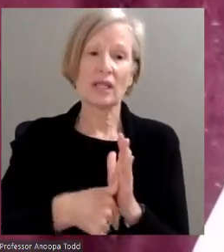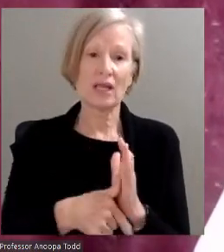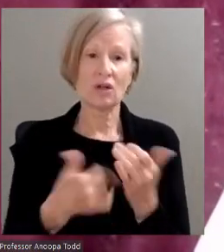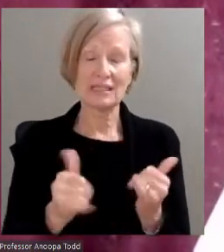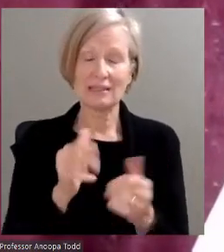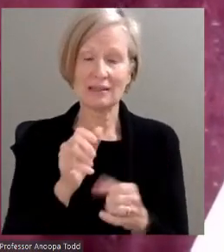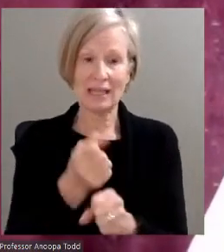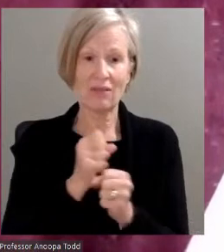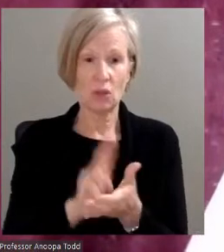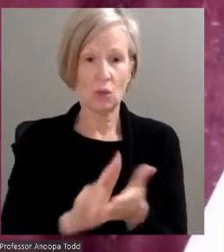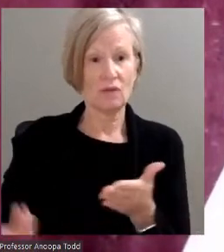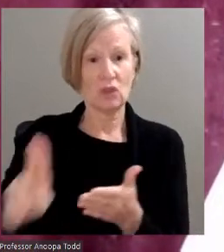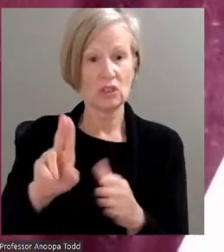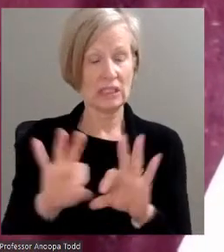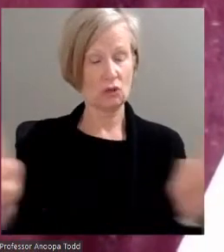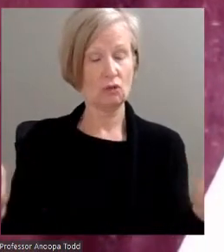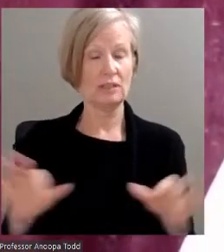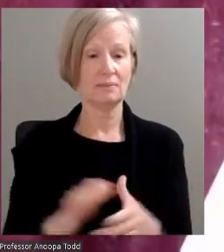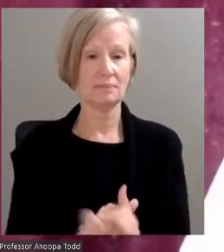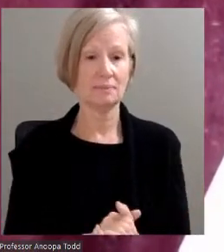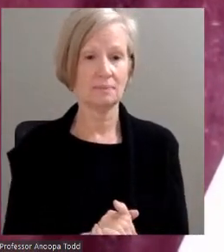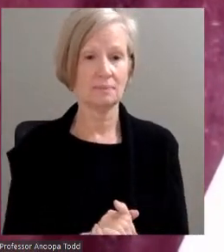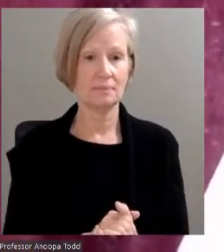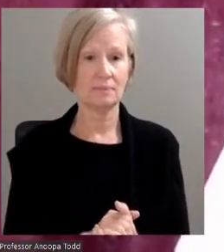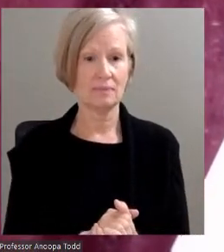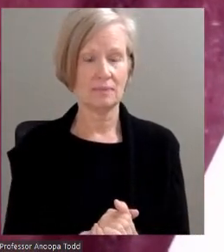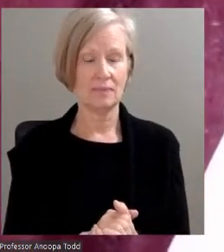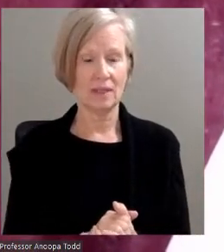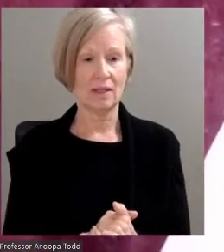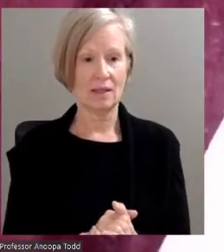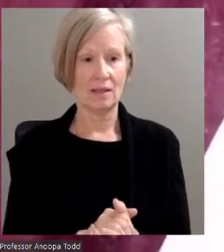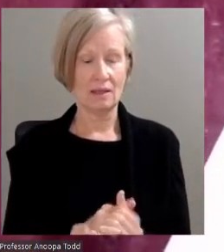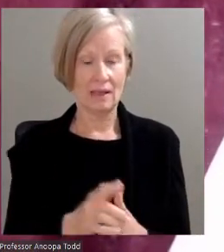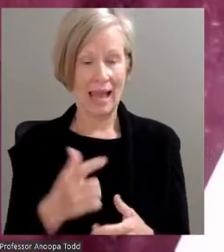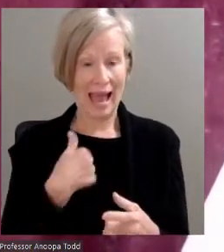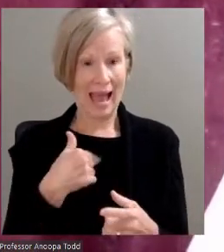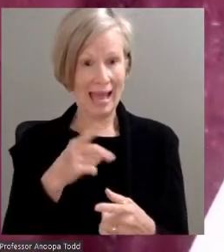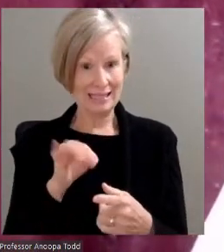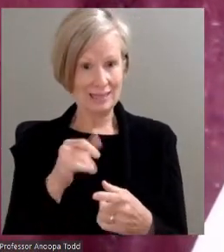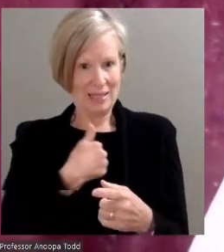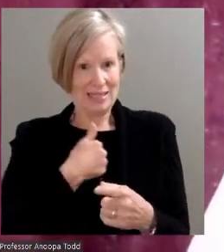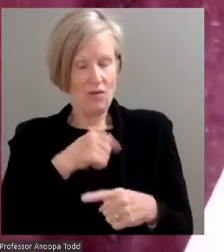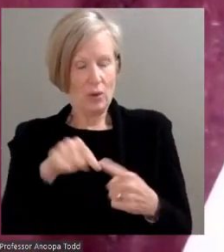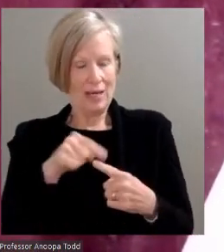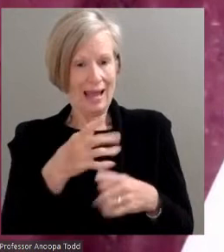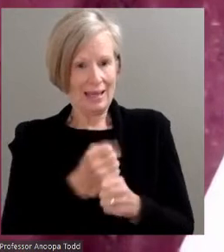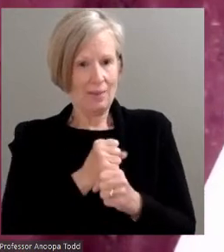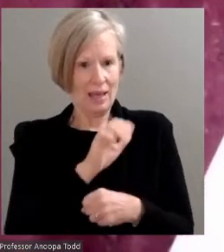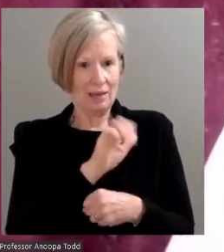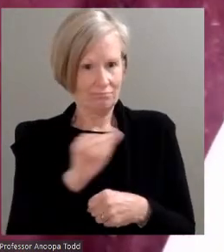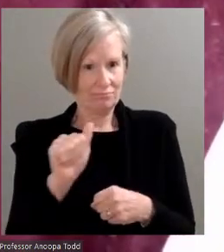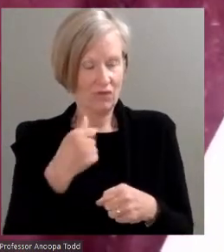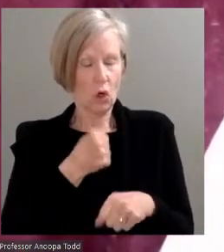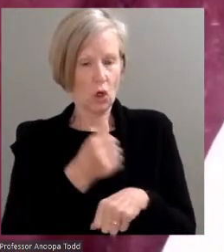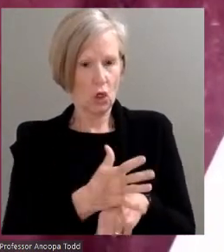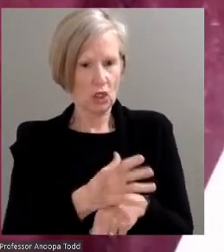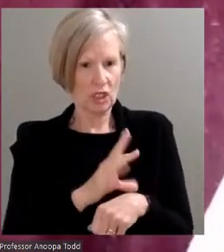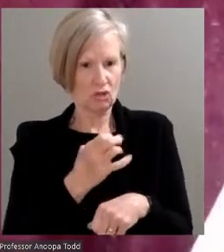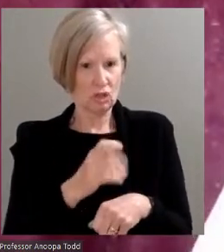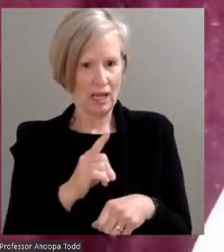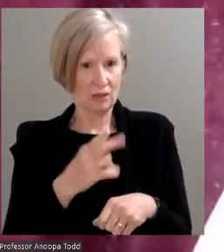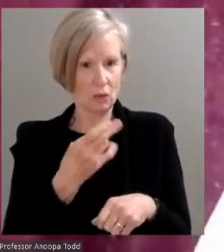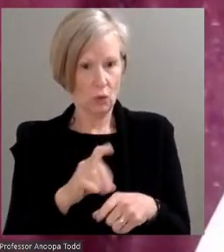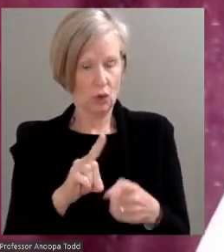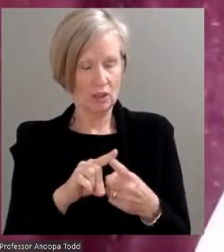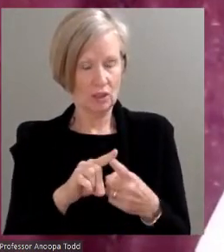degrees you see. This path was the path that I took while receiving my associate's degree in early childhood and an associate's arts